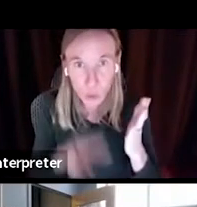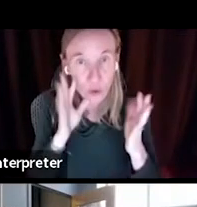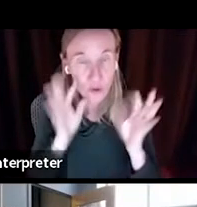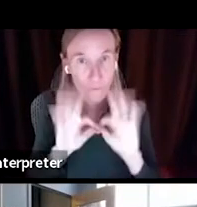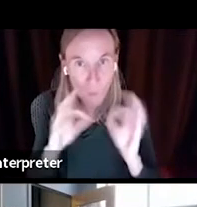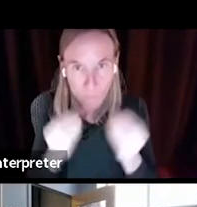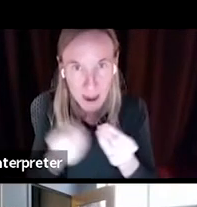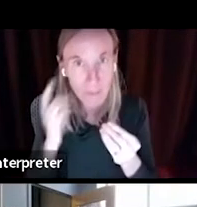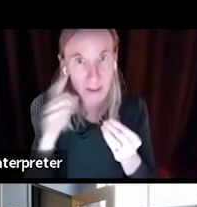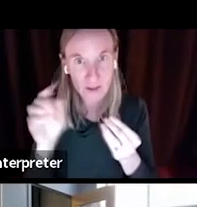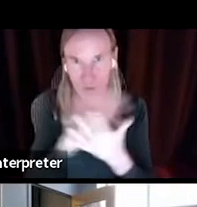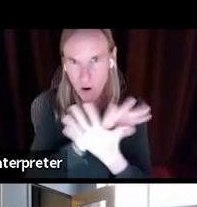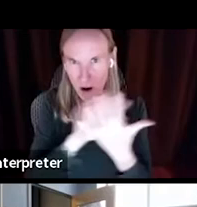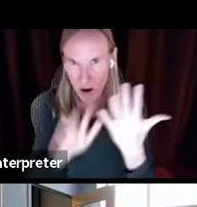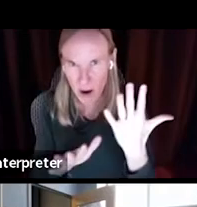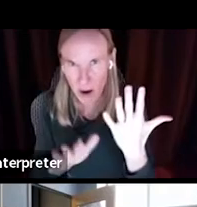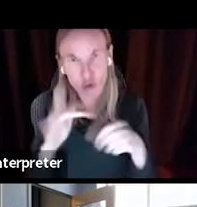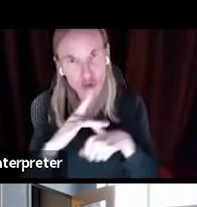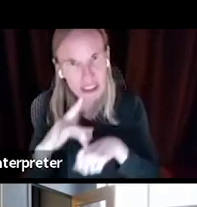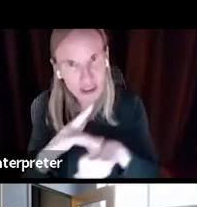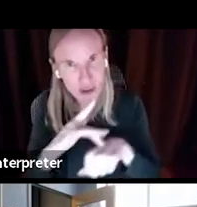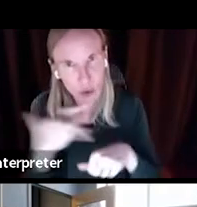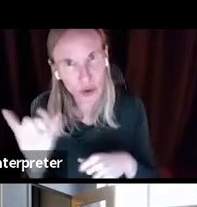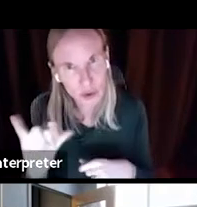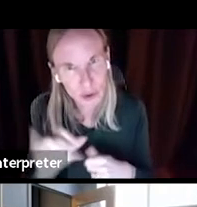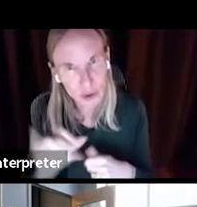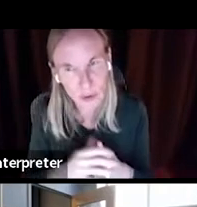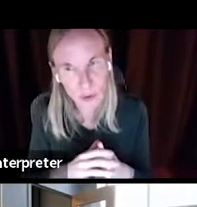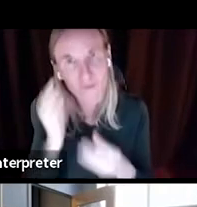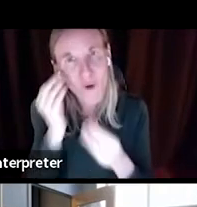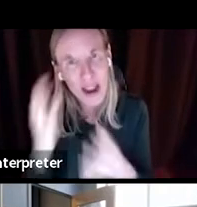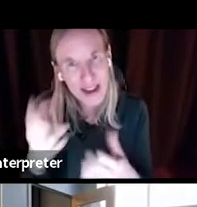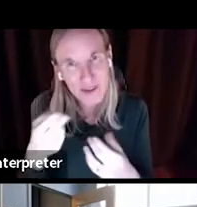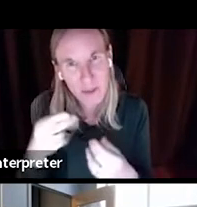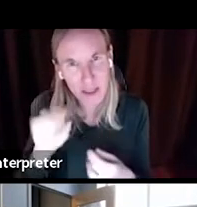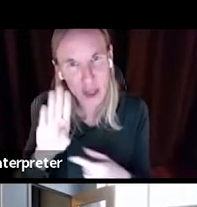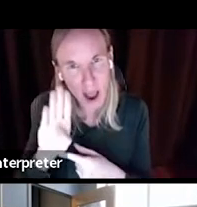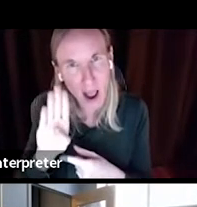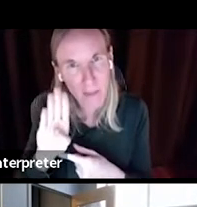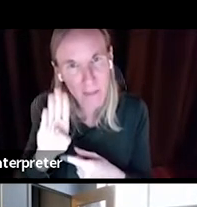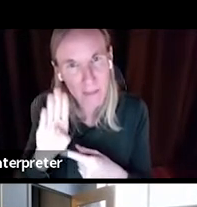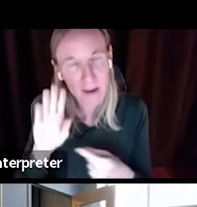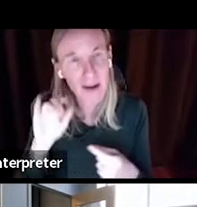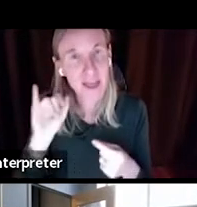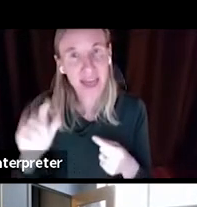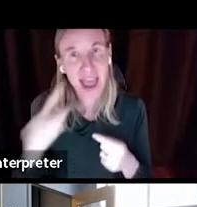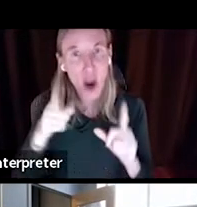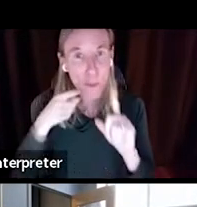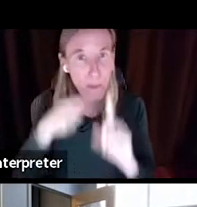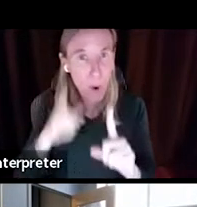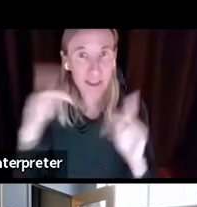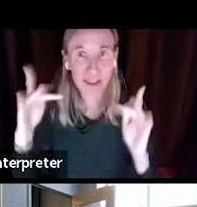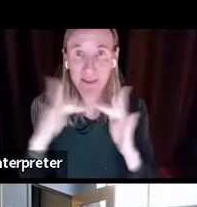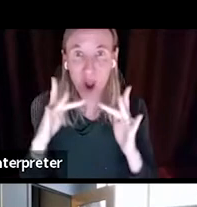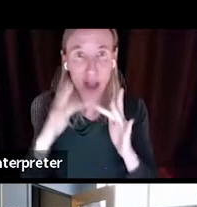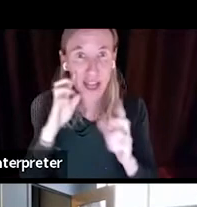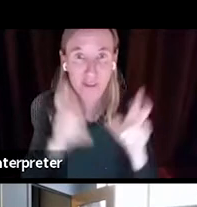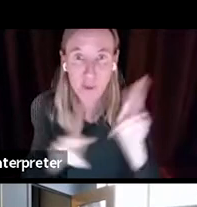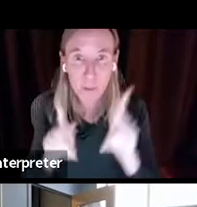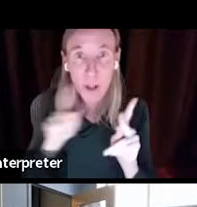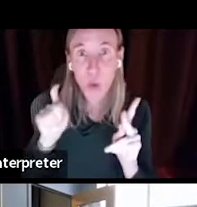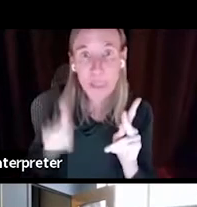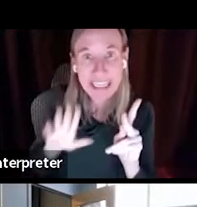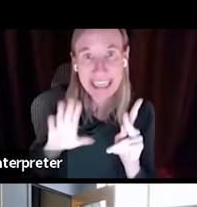They're serving as resources, as information hubs. They're serving as points of contact for people who need to be